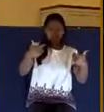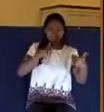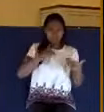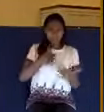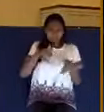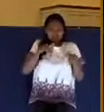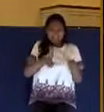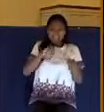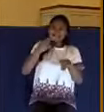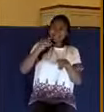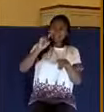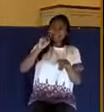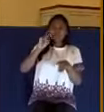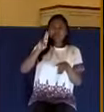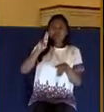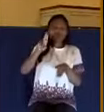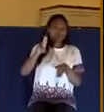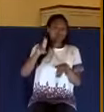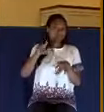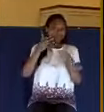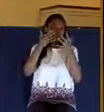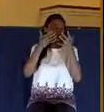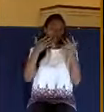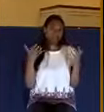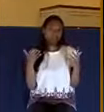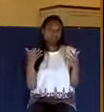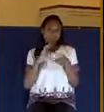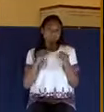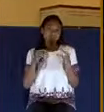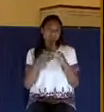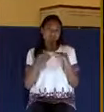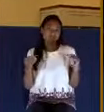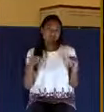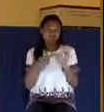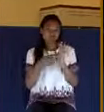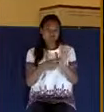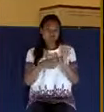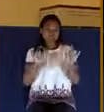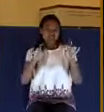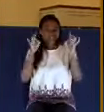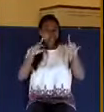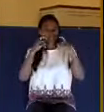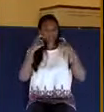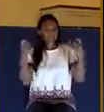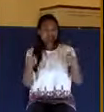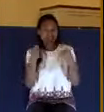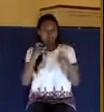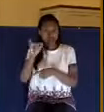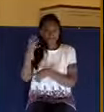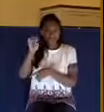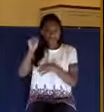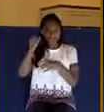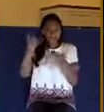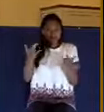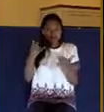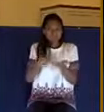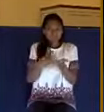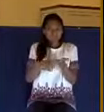A tragic story that illustrates the terrible sin that James writes about in our text.